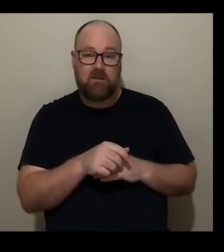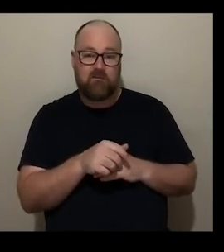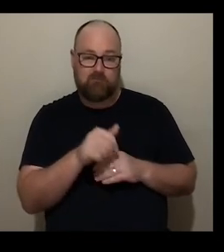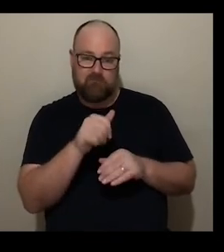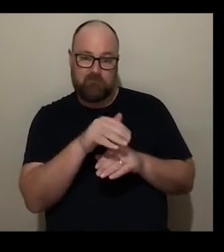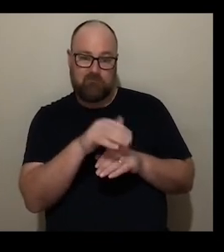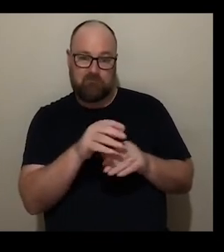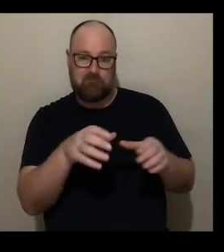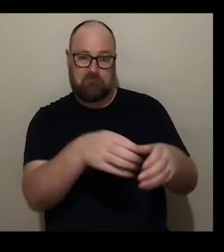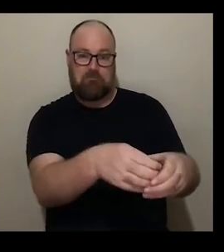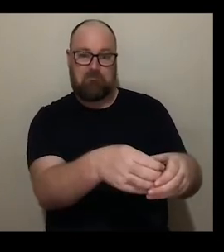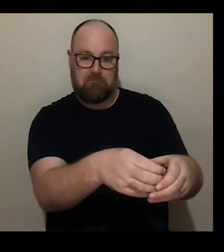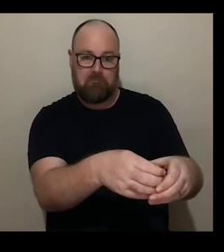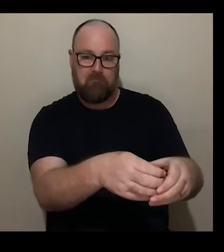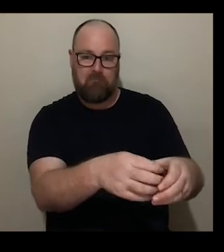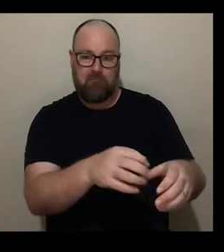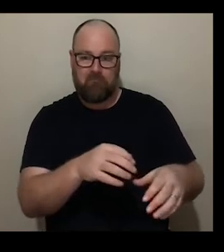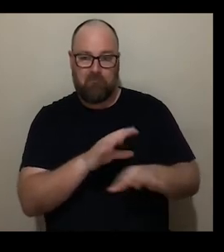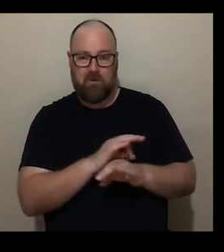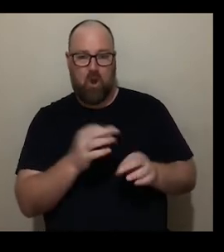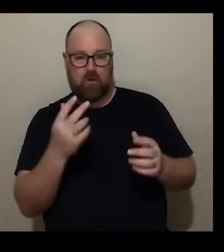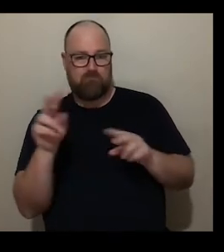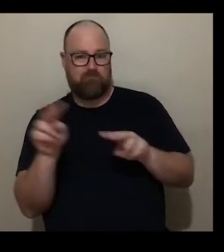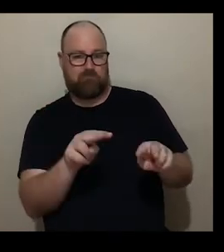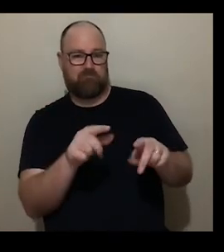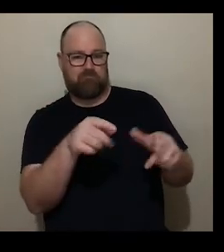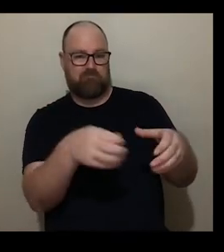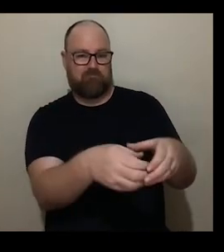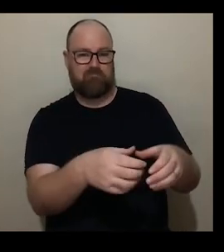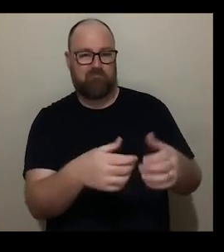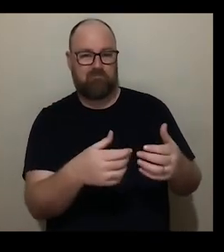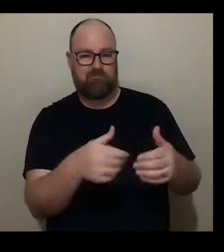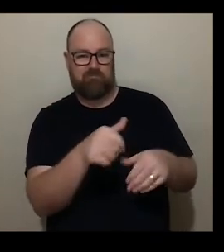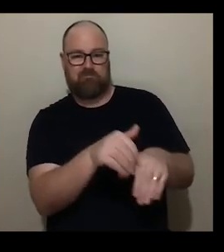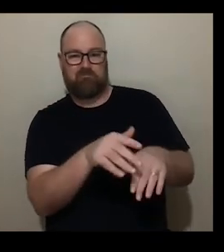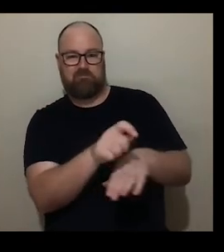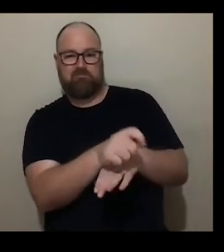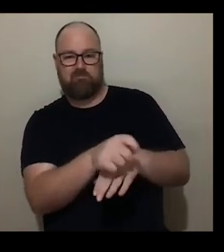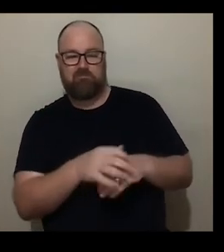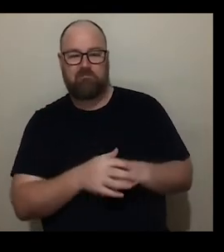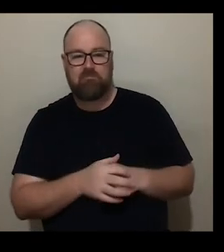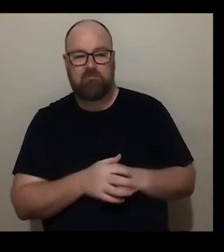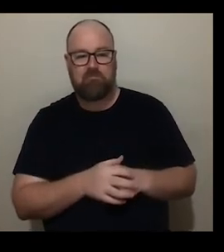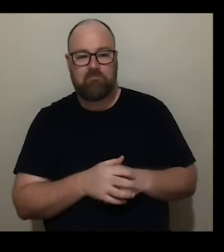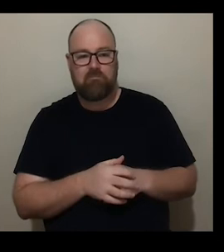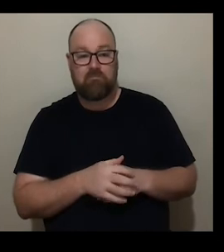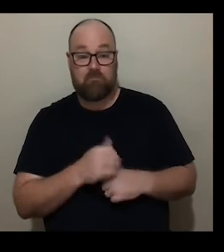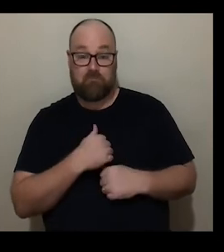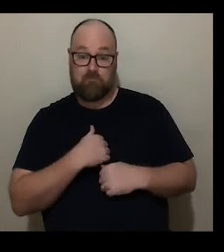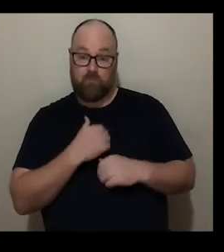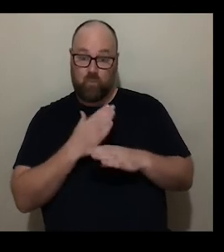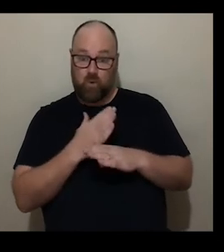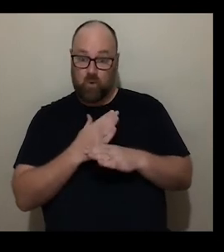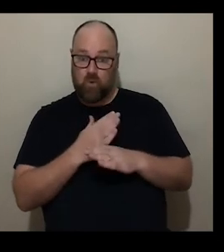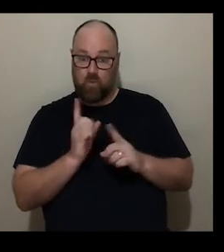um underrepresented and my experience in terms of uh the work that i do